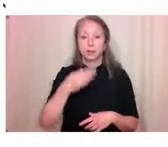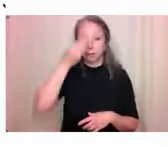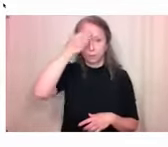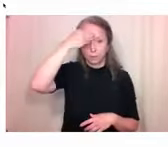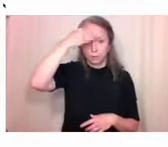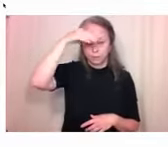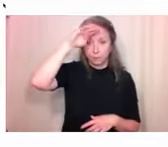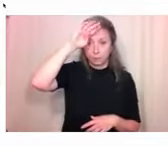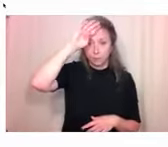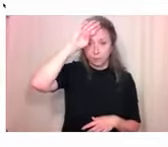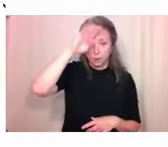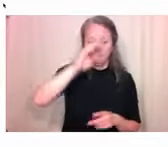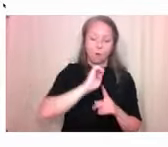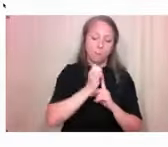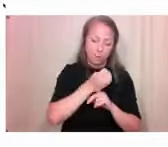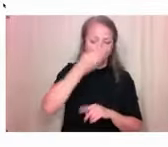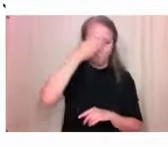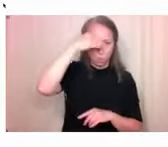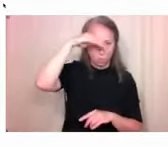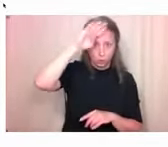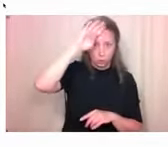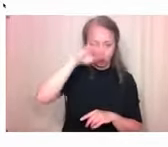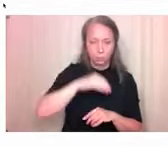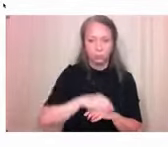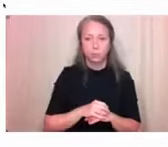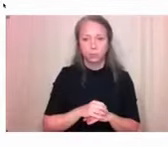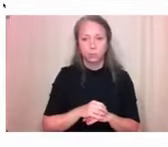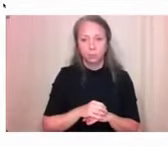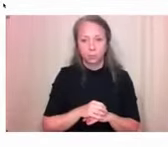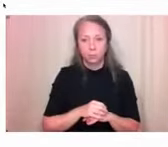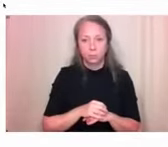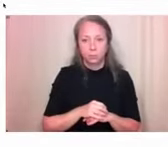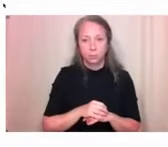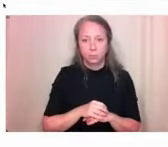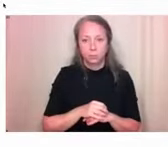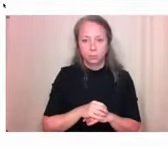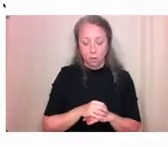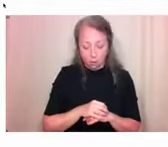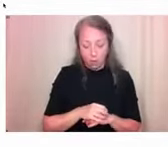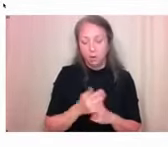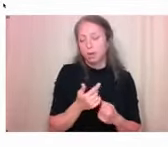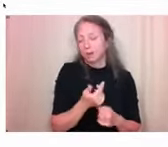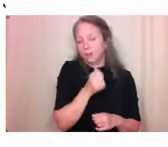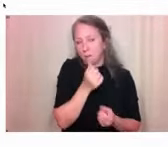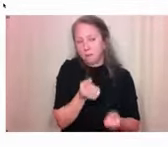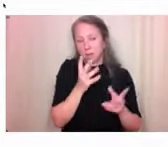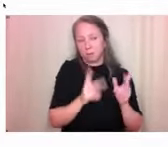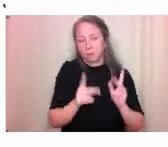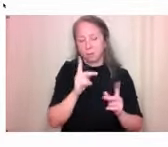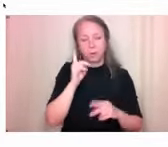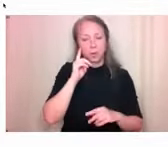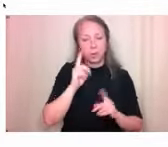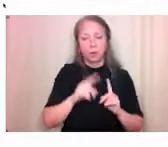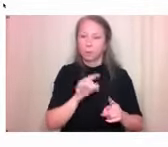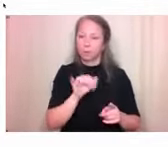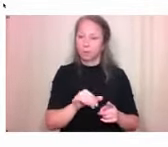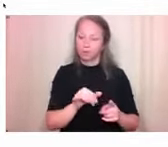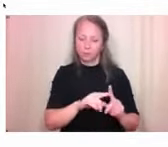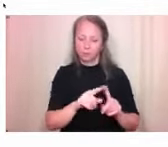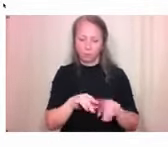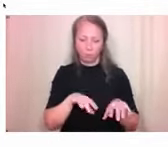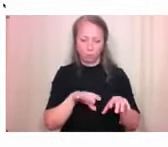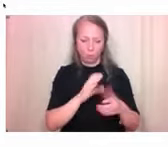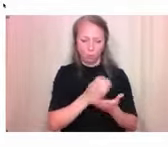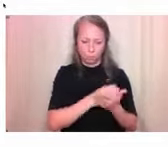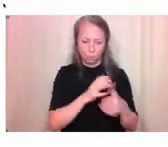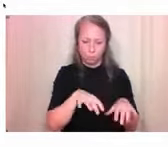heard about. But I had a number of courses looking at, you know, this relationship between, you know, people and the